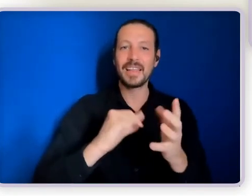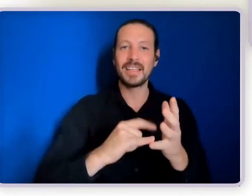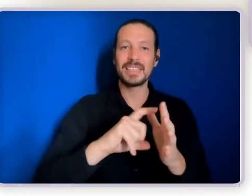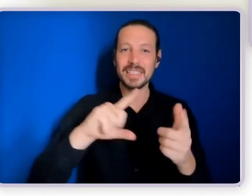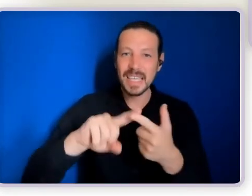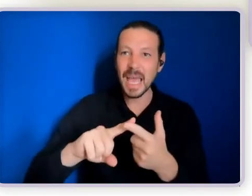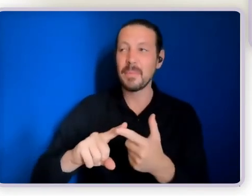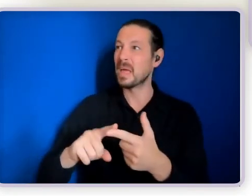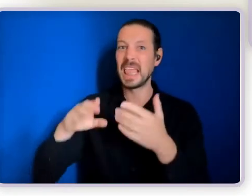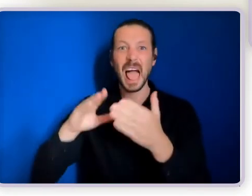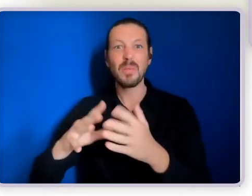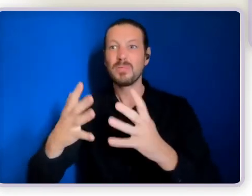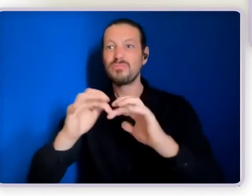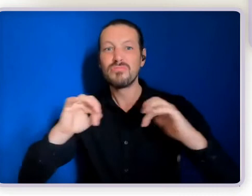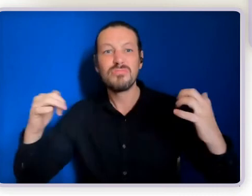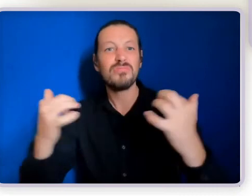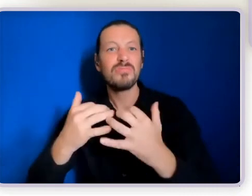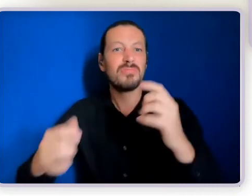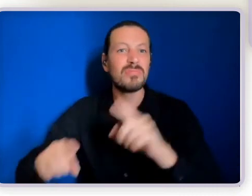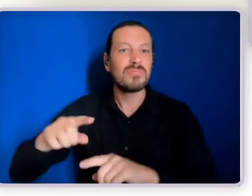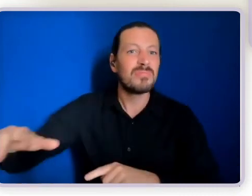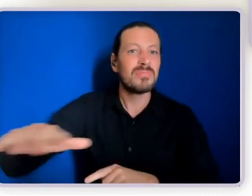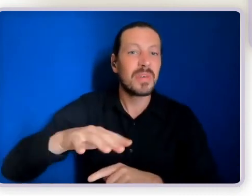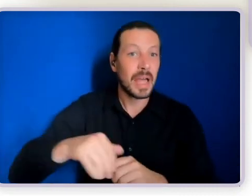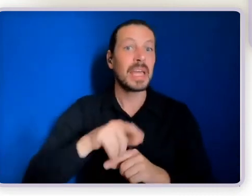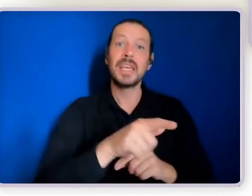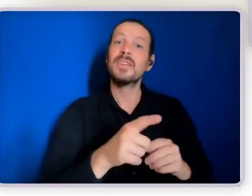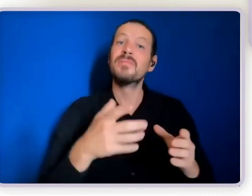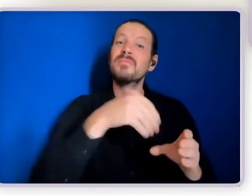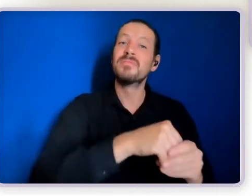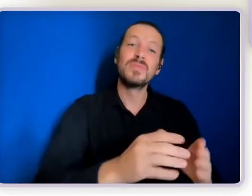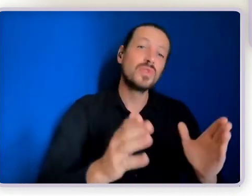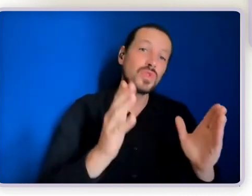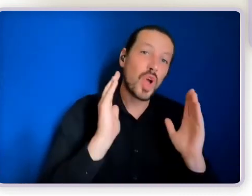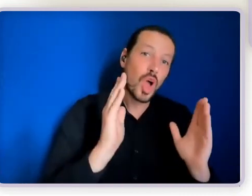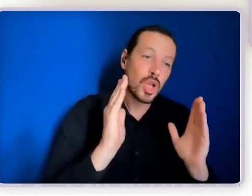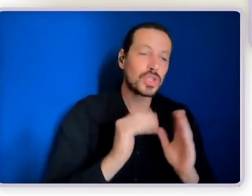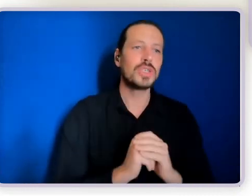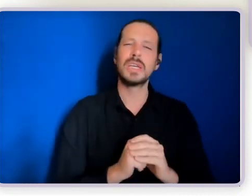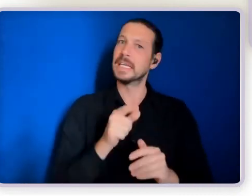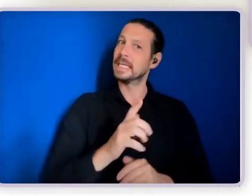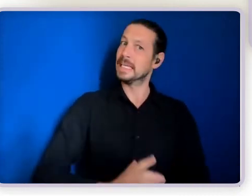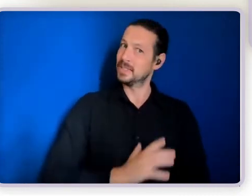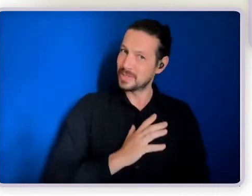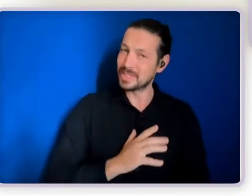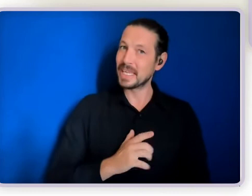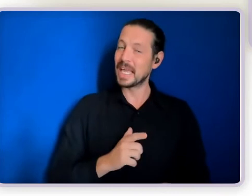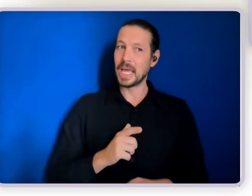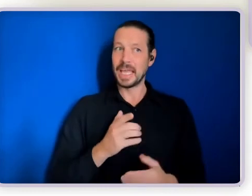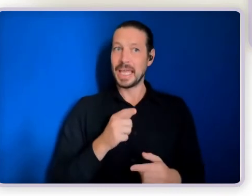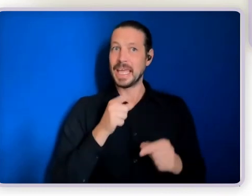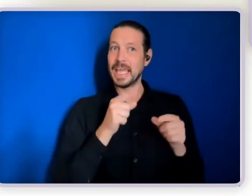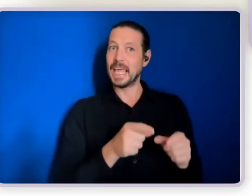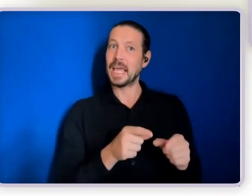he's a church member now that and that's an interesting progression in terms of his decision-making over time that